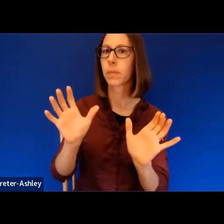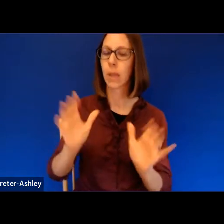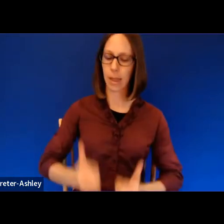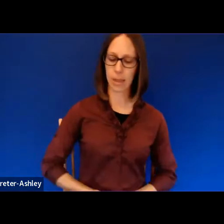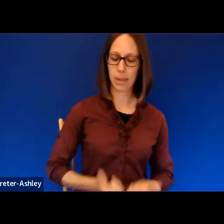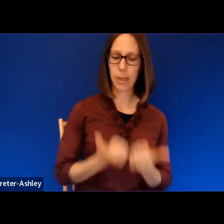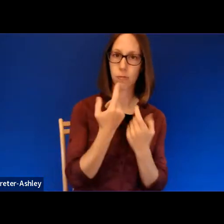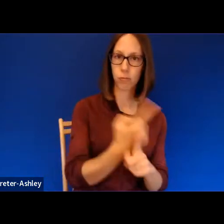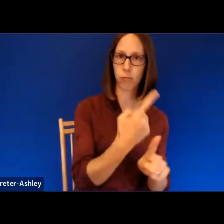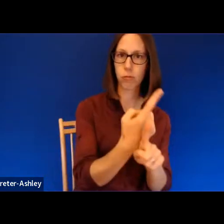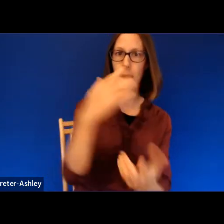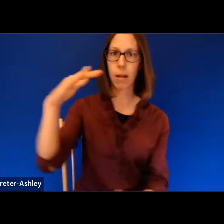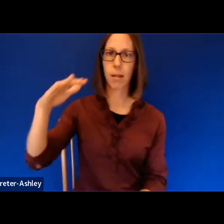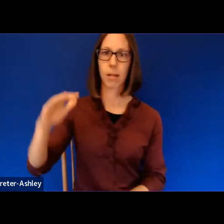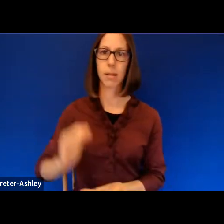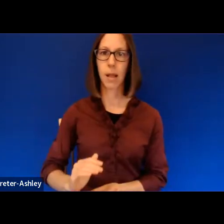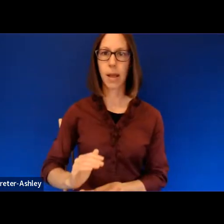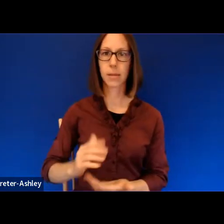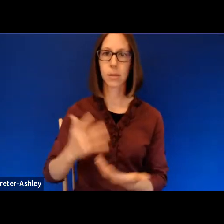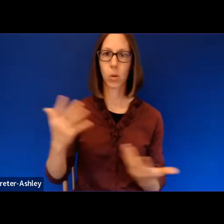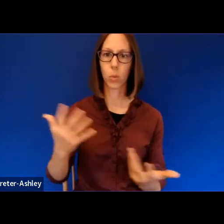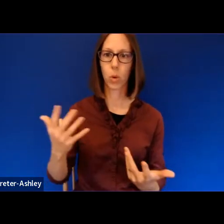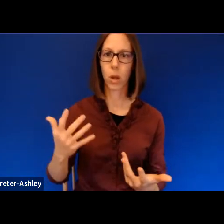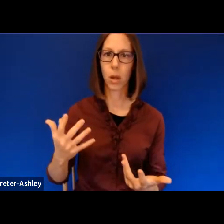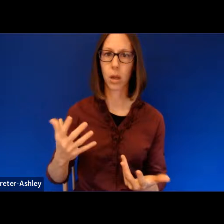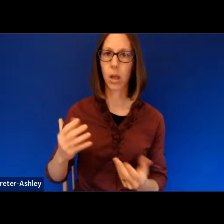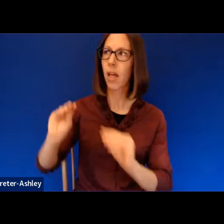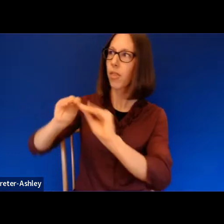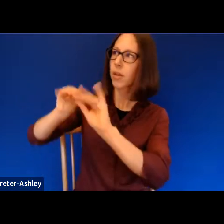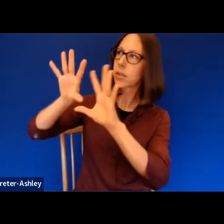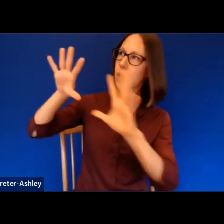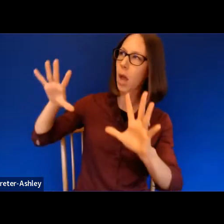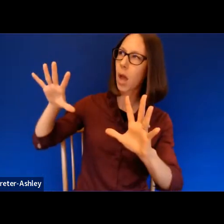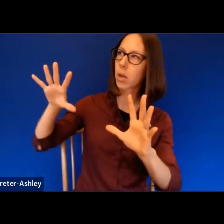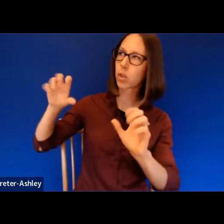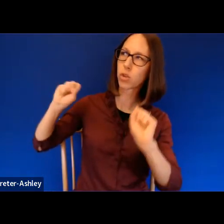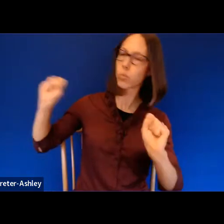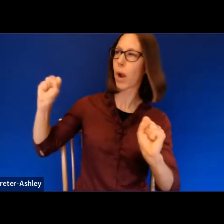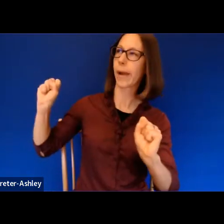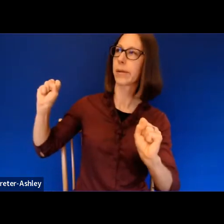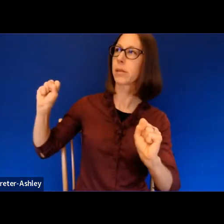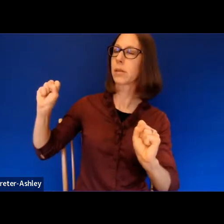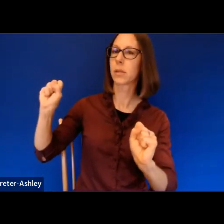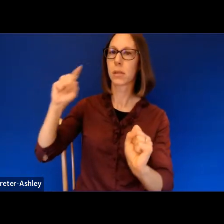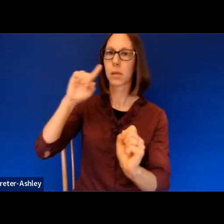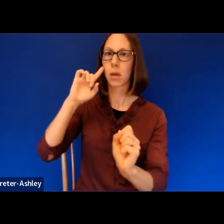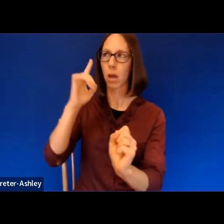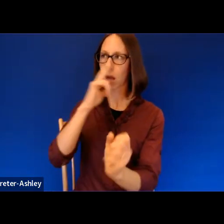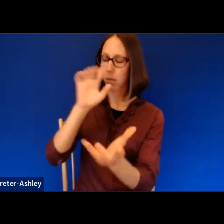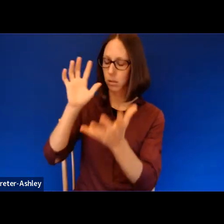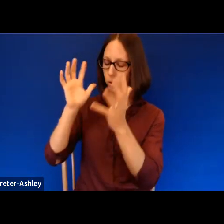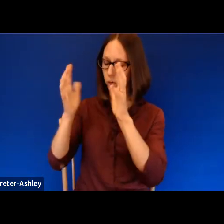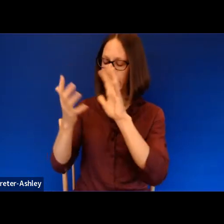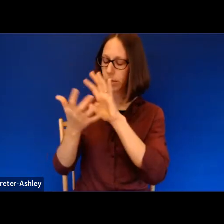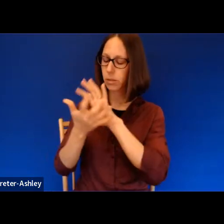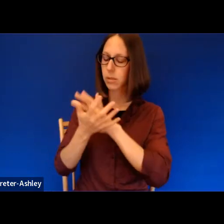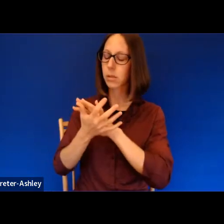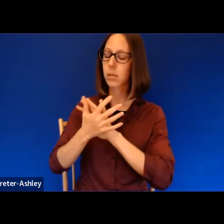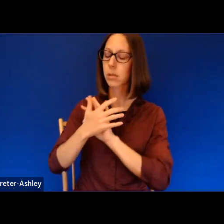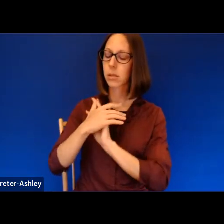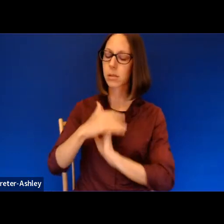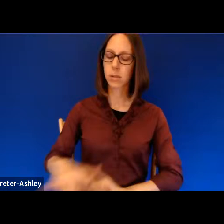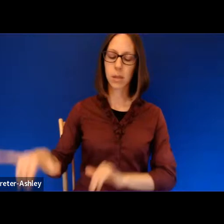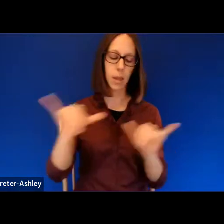less of. The sun is too bright. Your eyes adjust, become like the night.